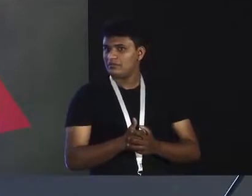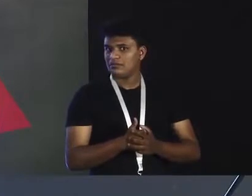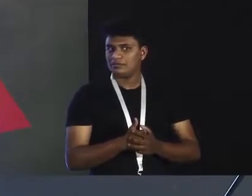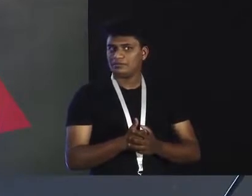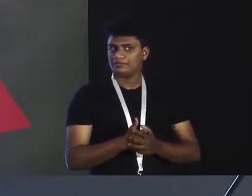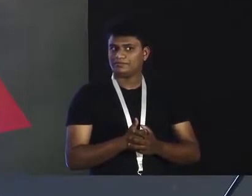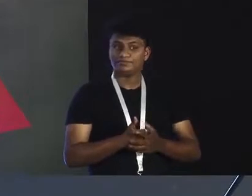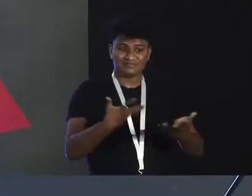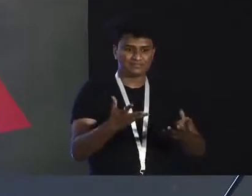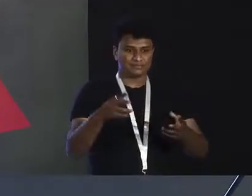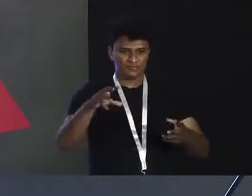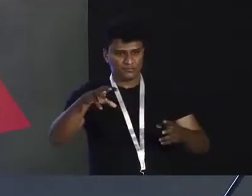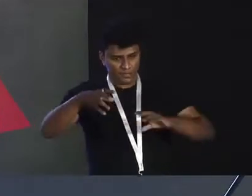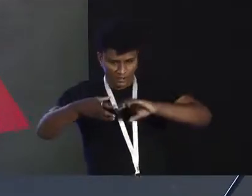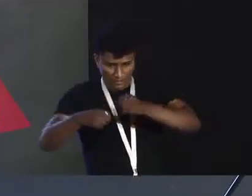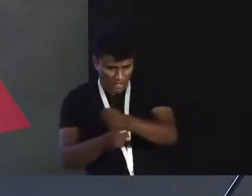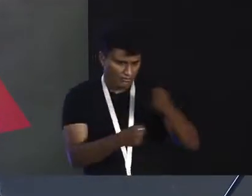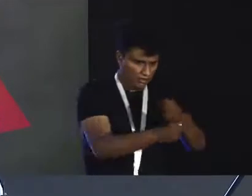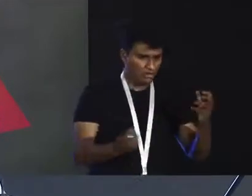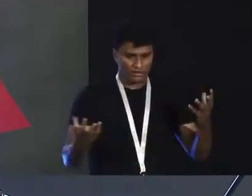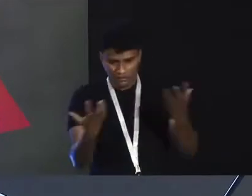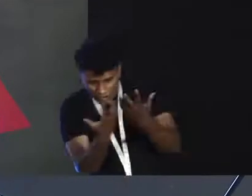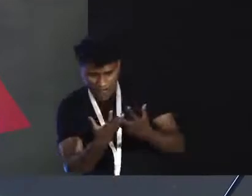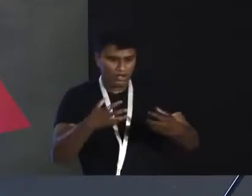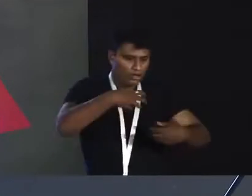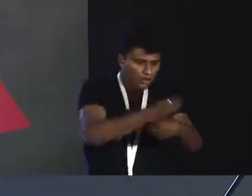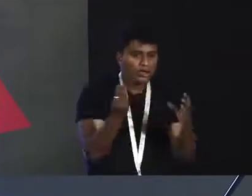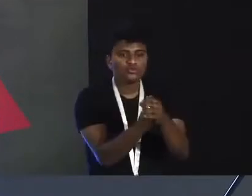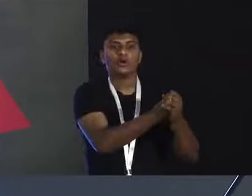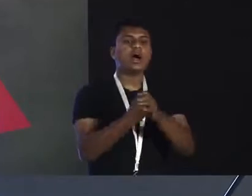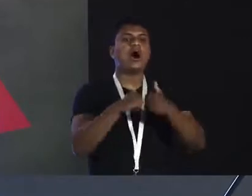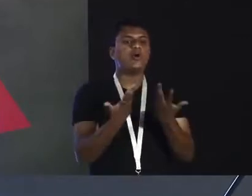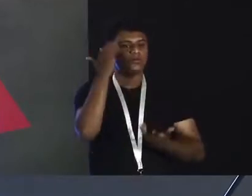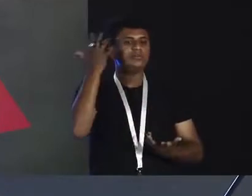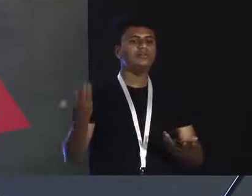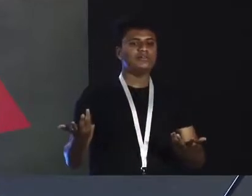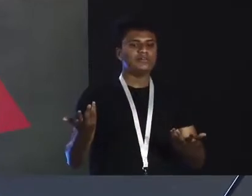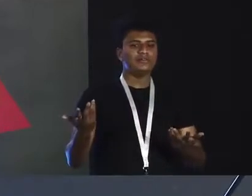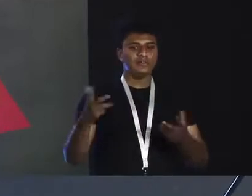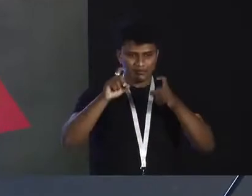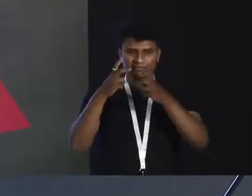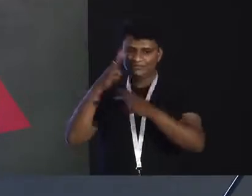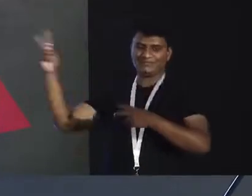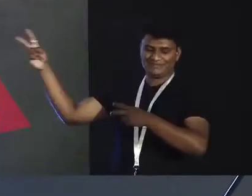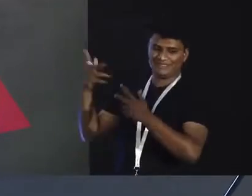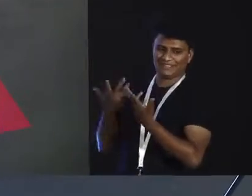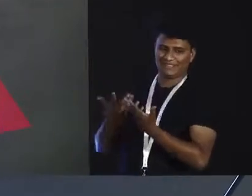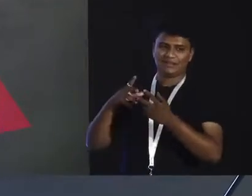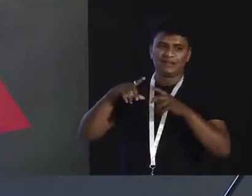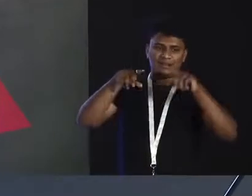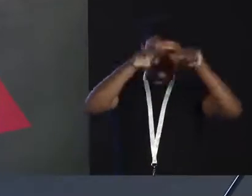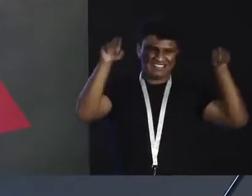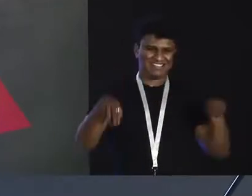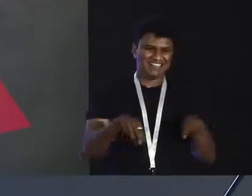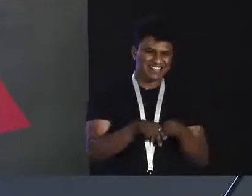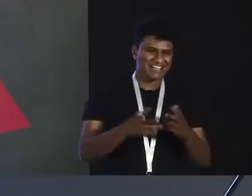things flow together on a page. So, that's the image of me trying to look at a web page